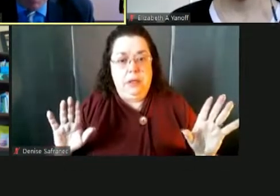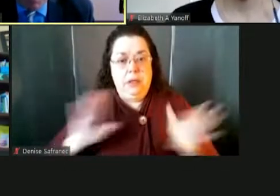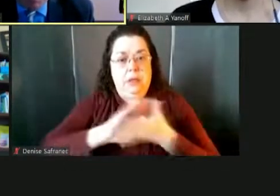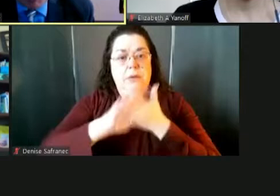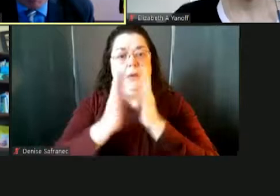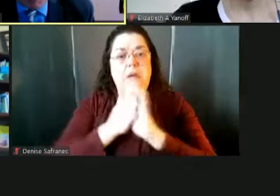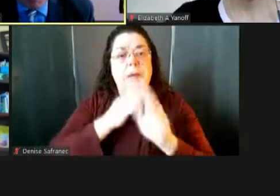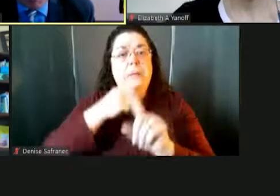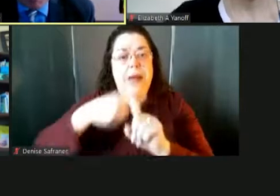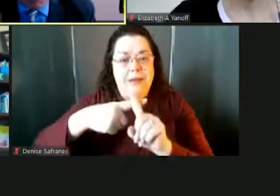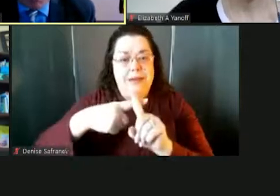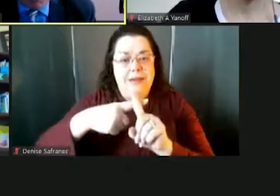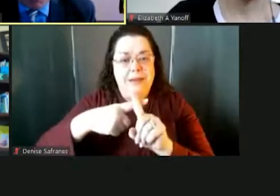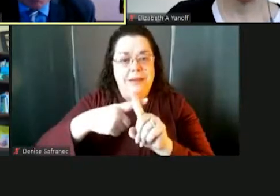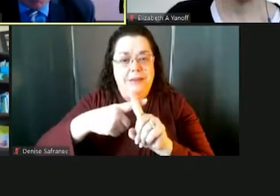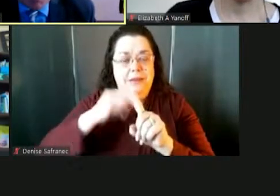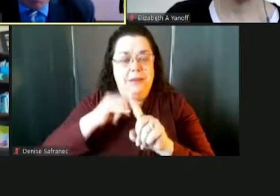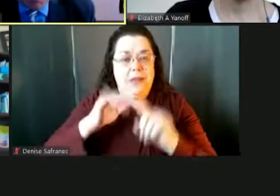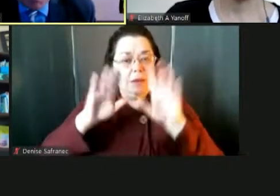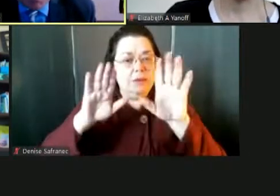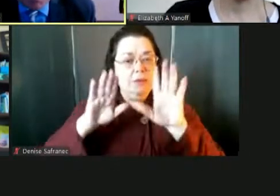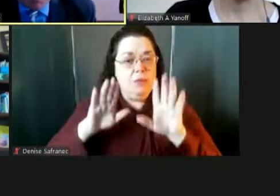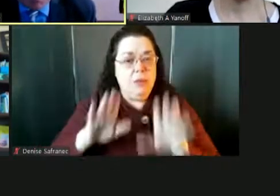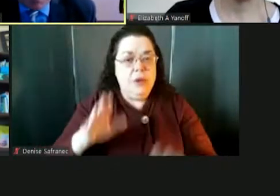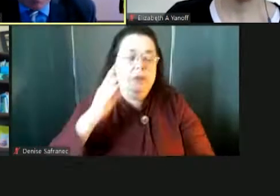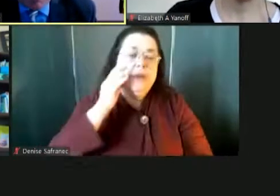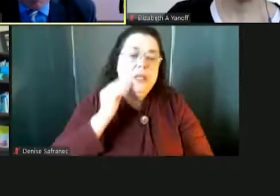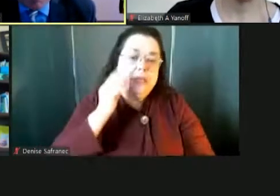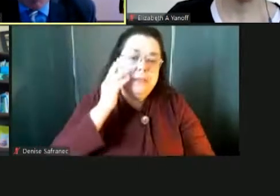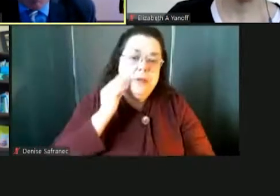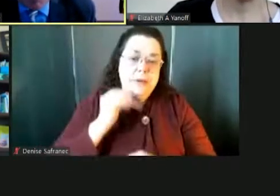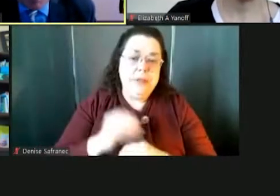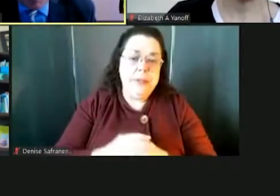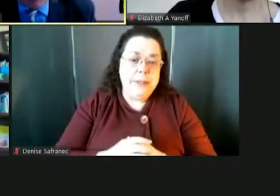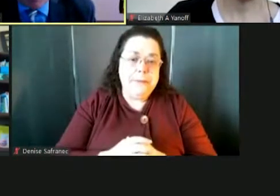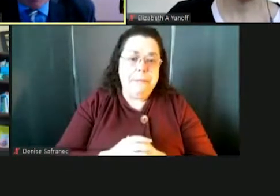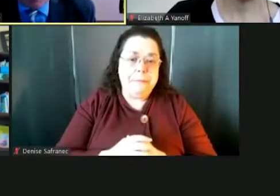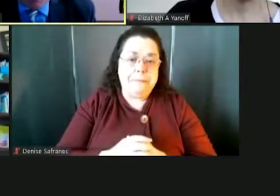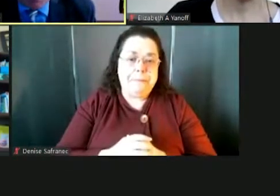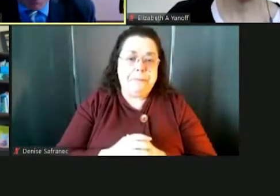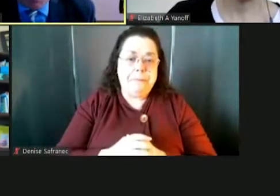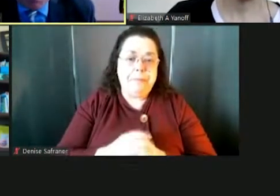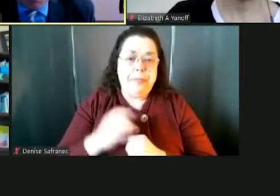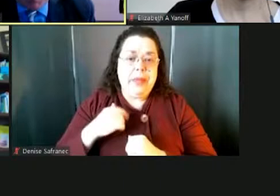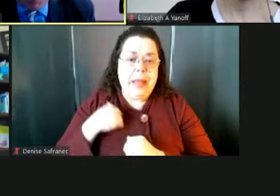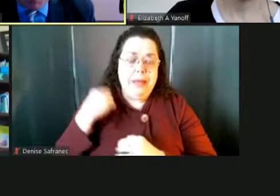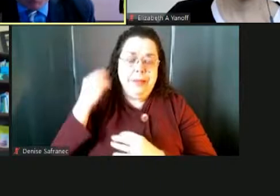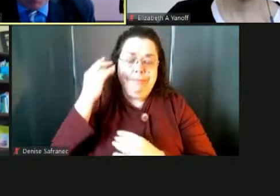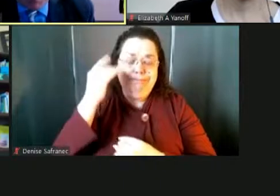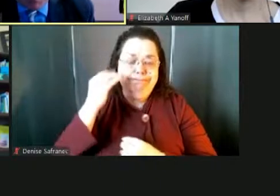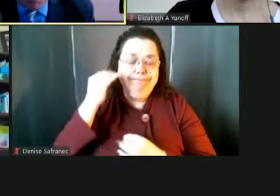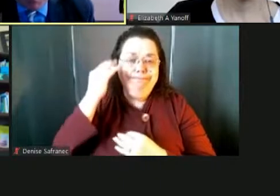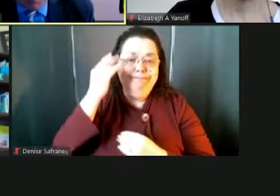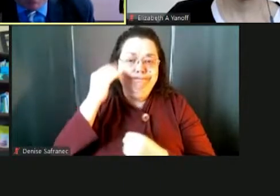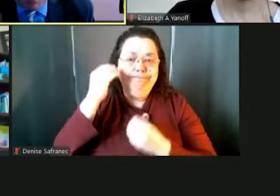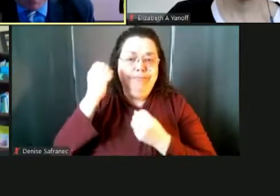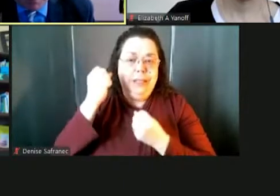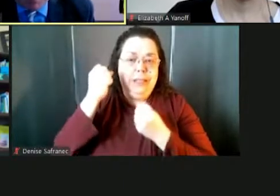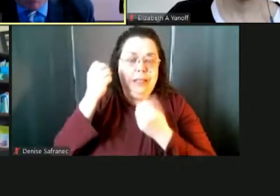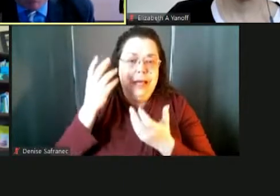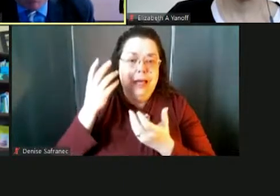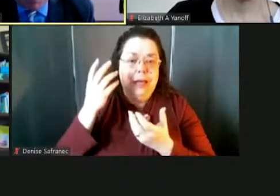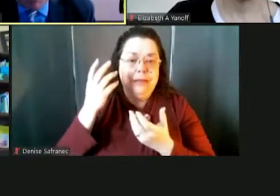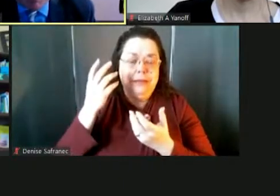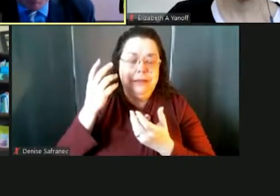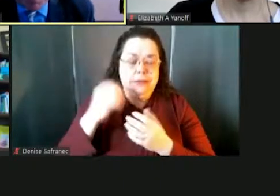uh, experience. And it's, you know, I've been thinking a lot lately and I, John mentioned the messages that he, uh,